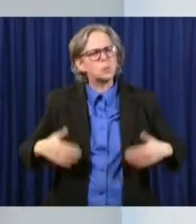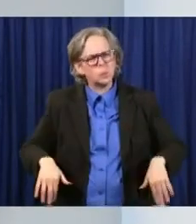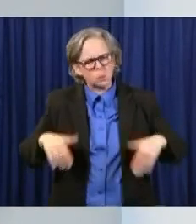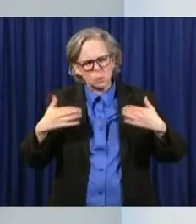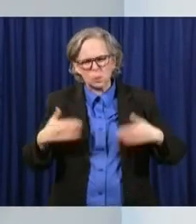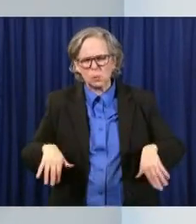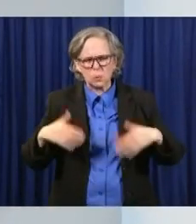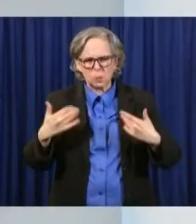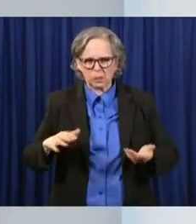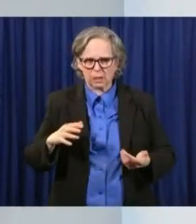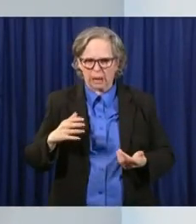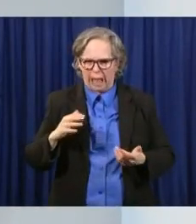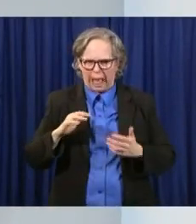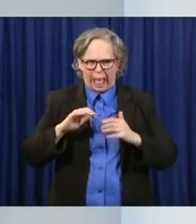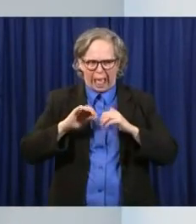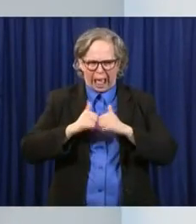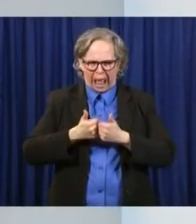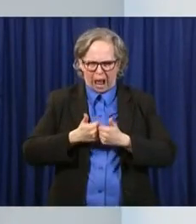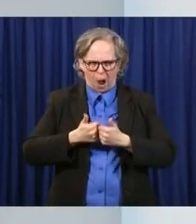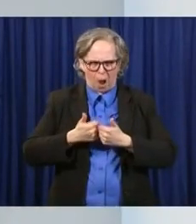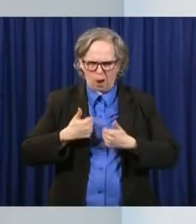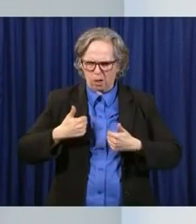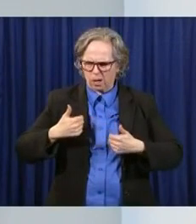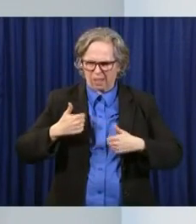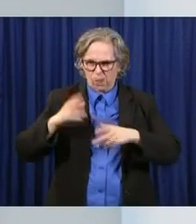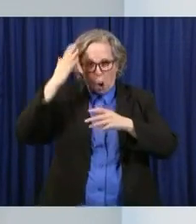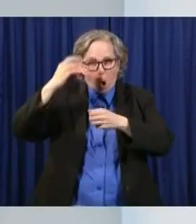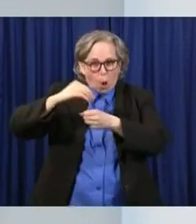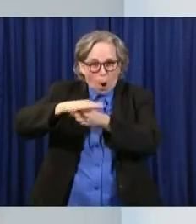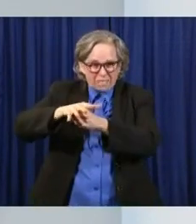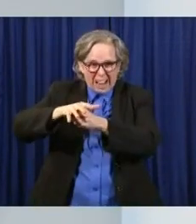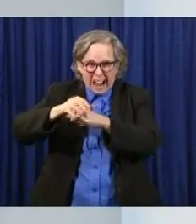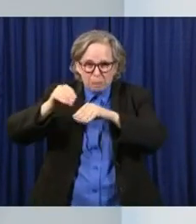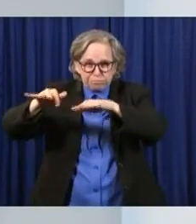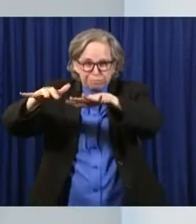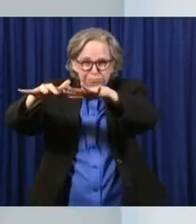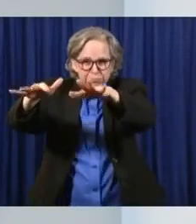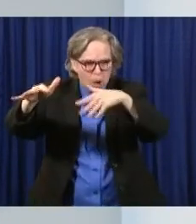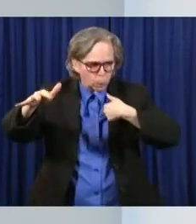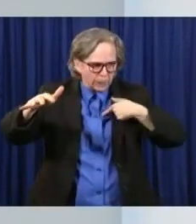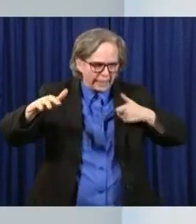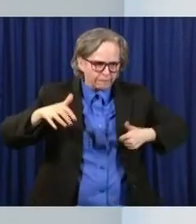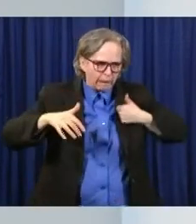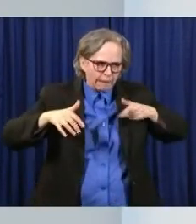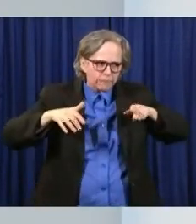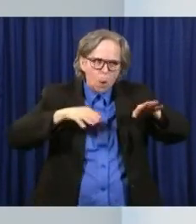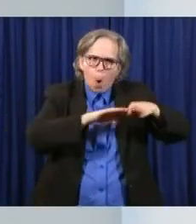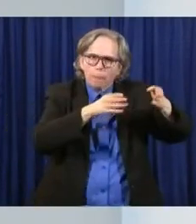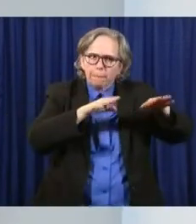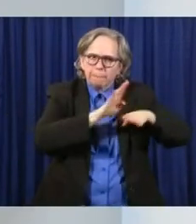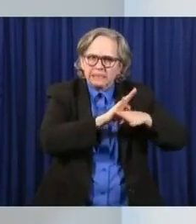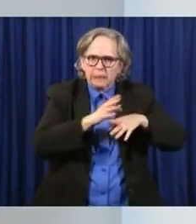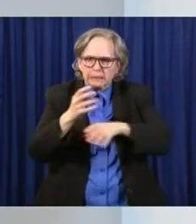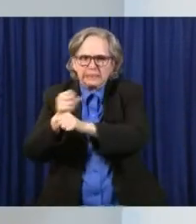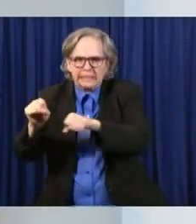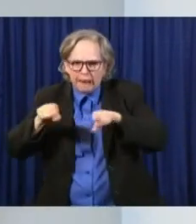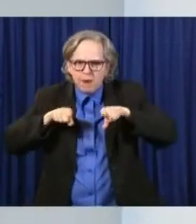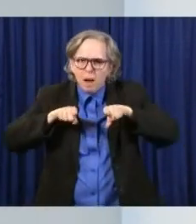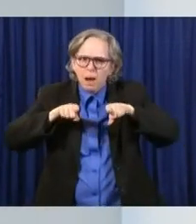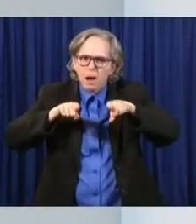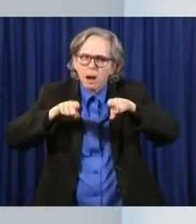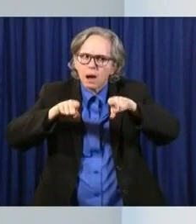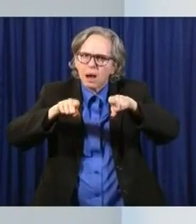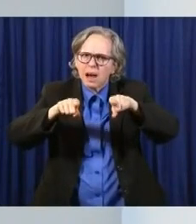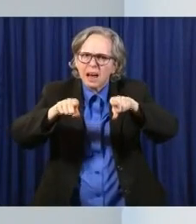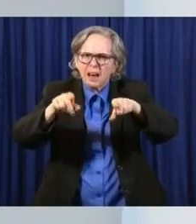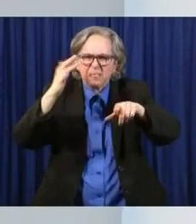coronavirus in our lives, protecting lives and livelihoods, and doing two things at once. Those are kind of